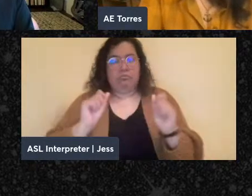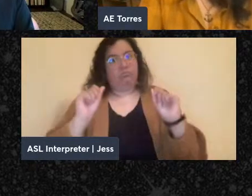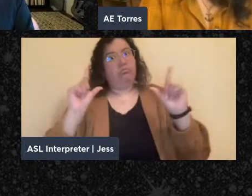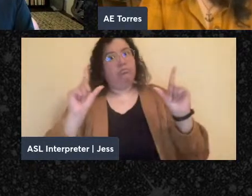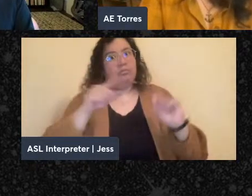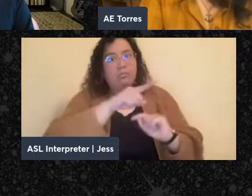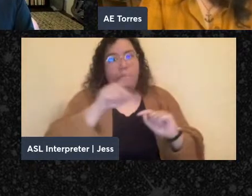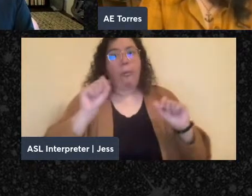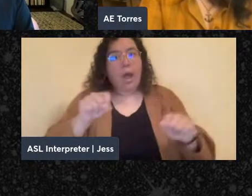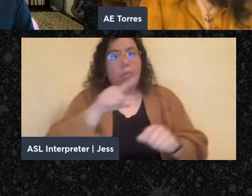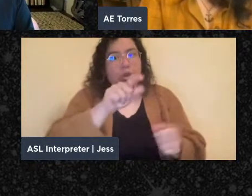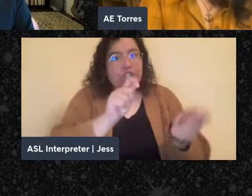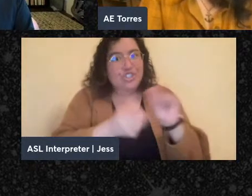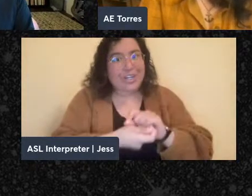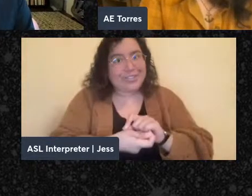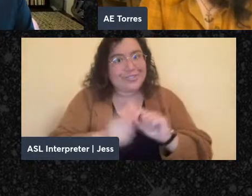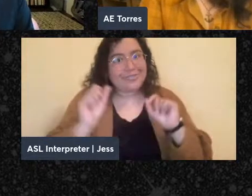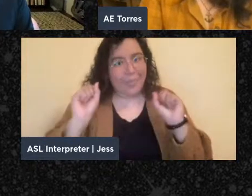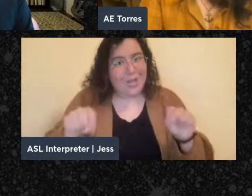possible on the individual level.